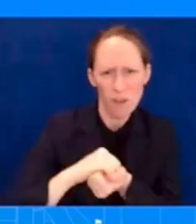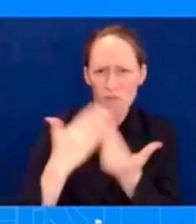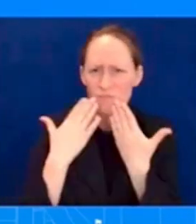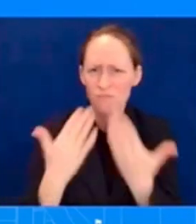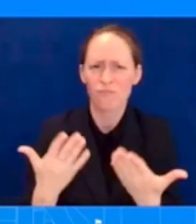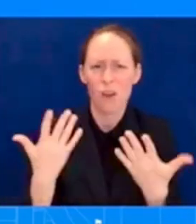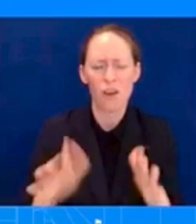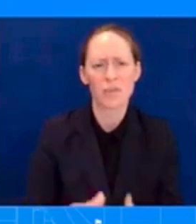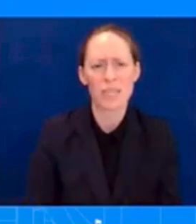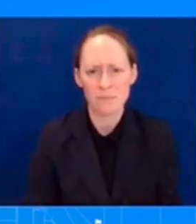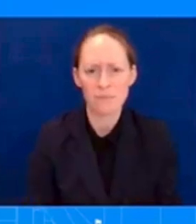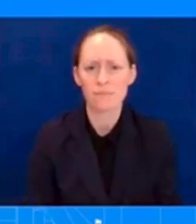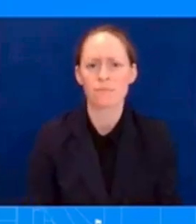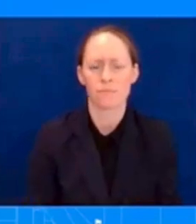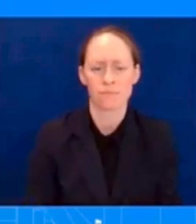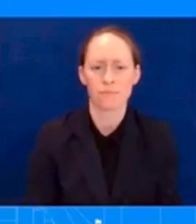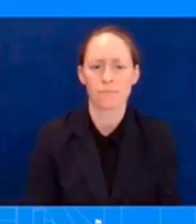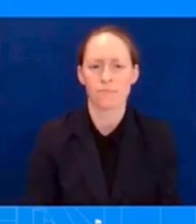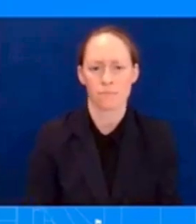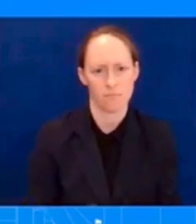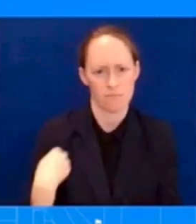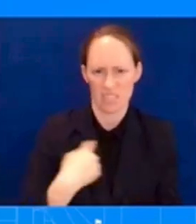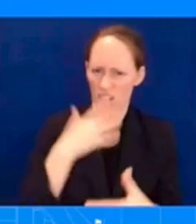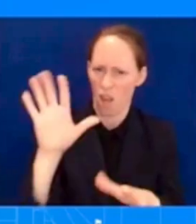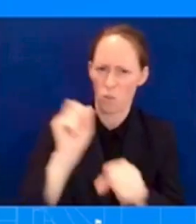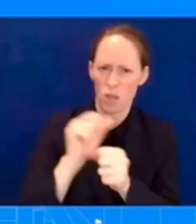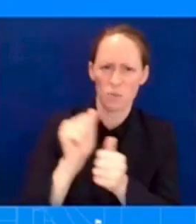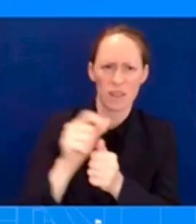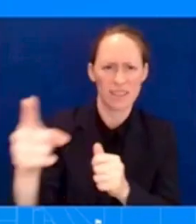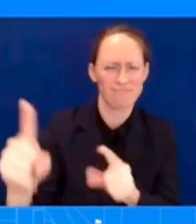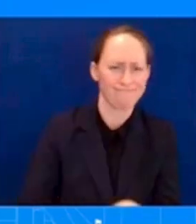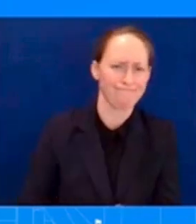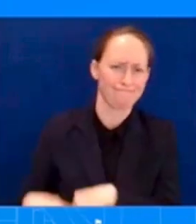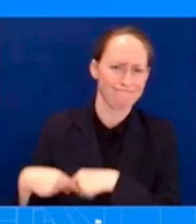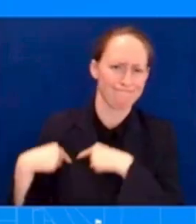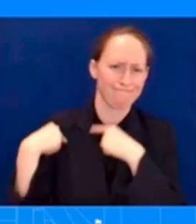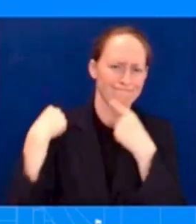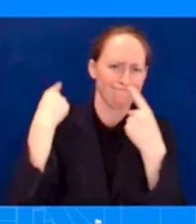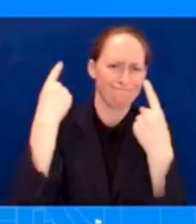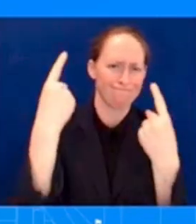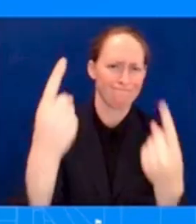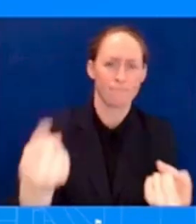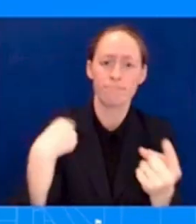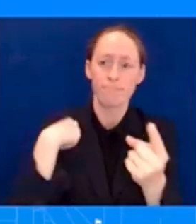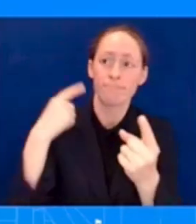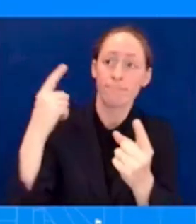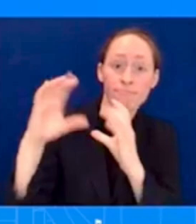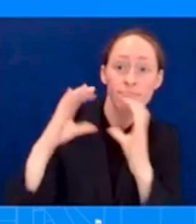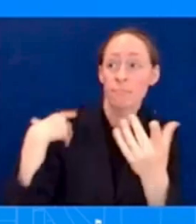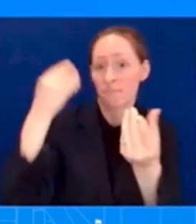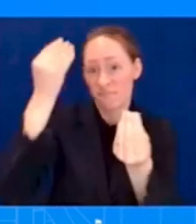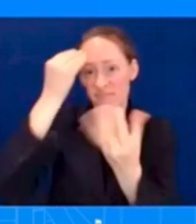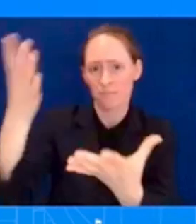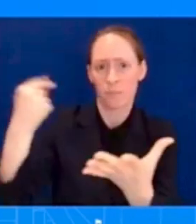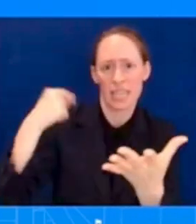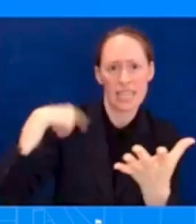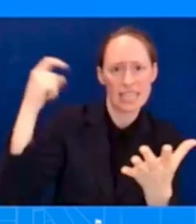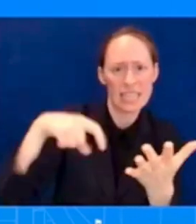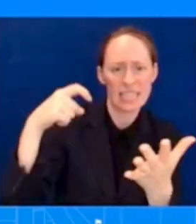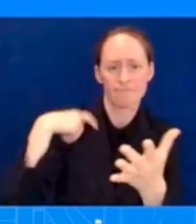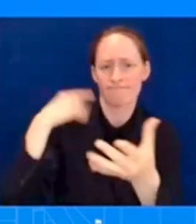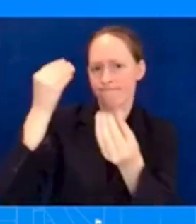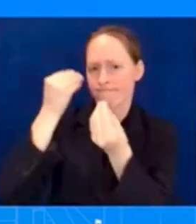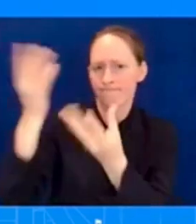we are in communication with indopecon here as to what resources we can utilize as we go into the recovery effort